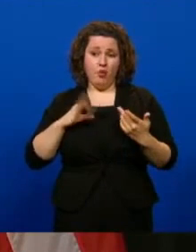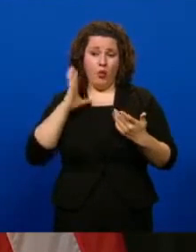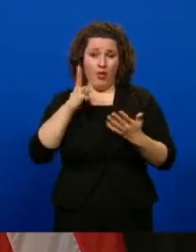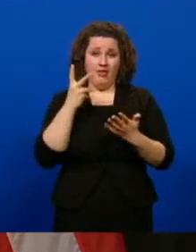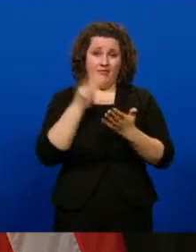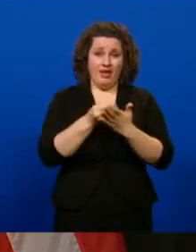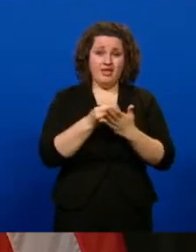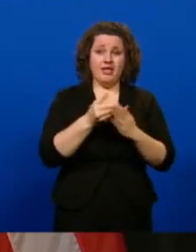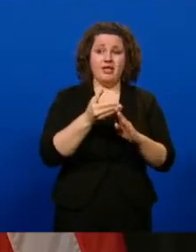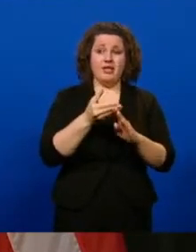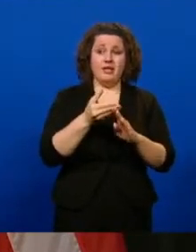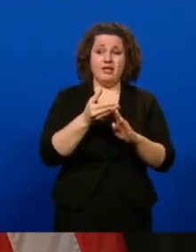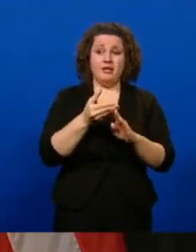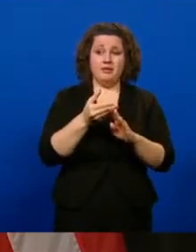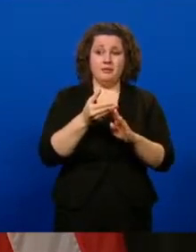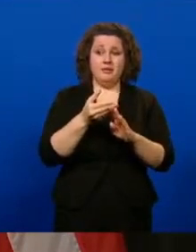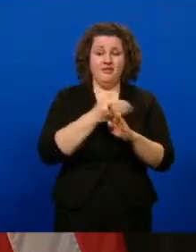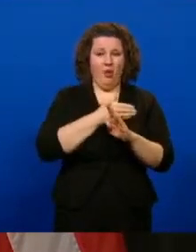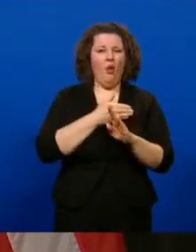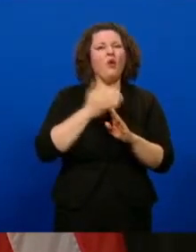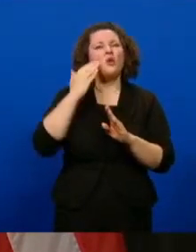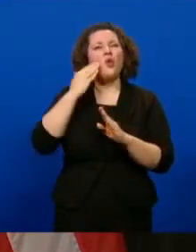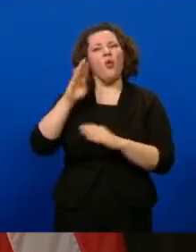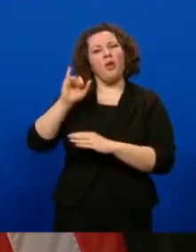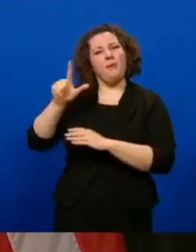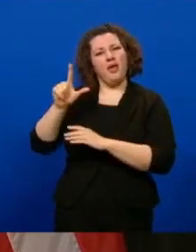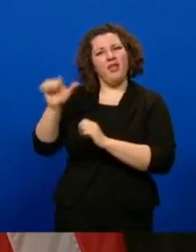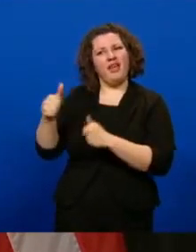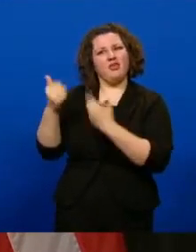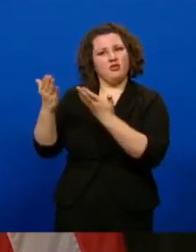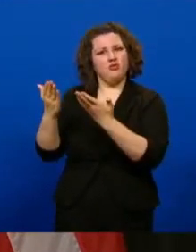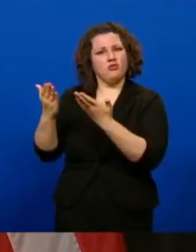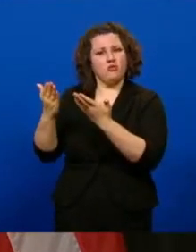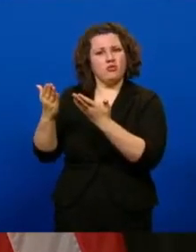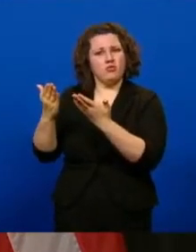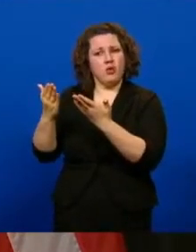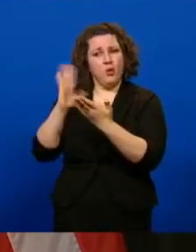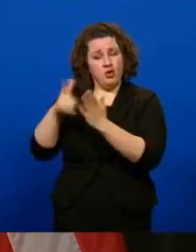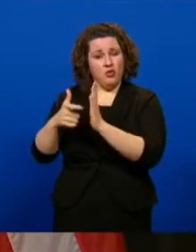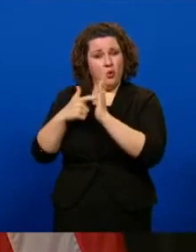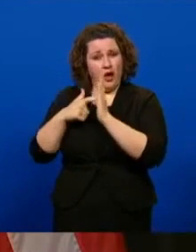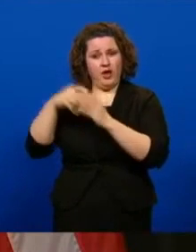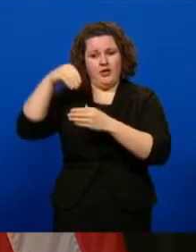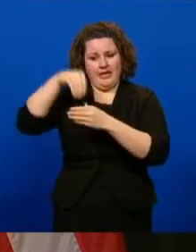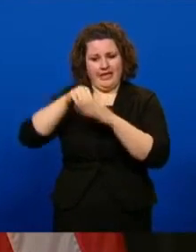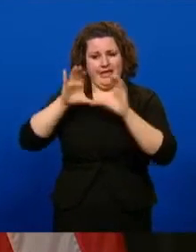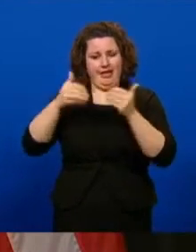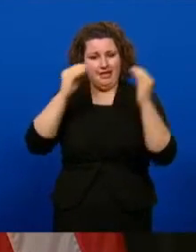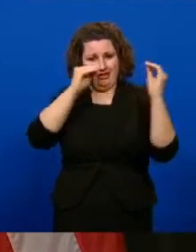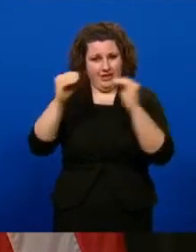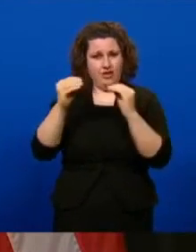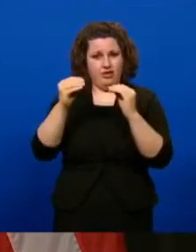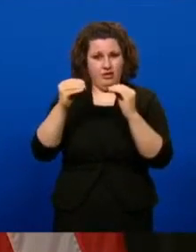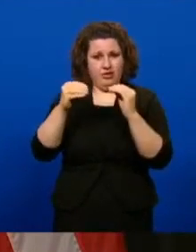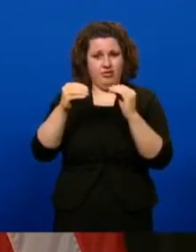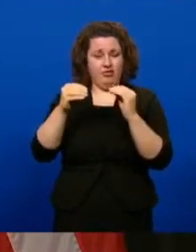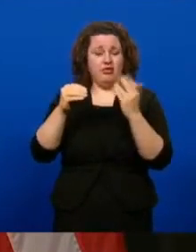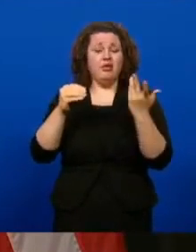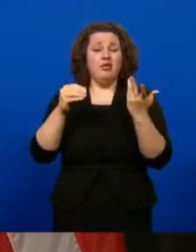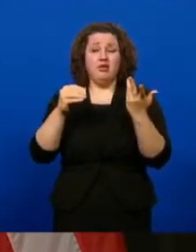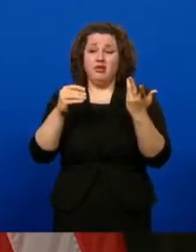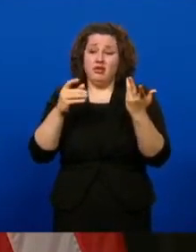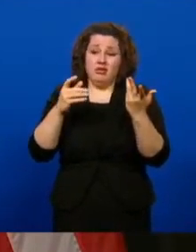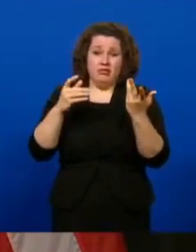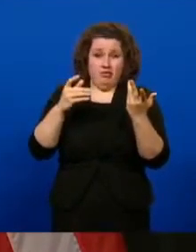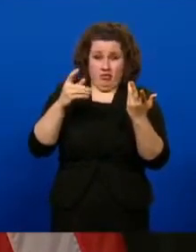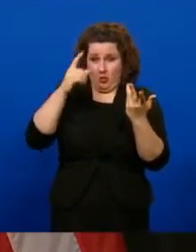before the bill that has now been introduced, you know, that would require in-class teaching for those who prefer it? Or do